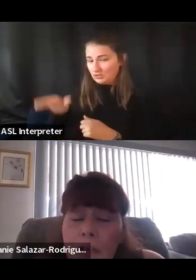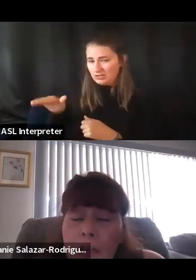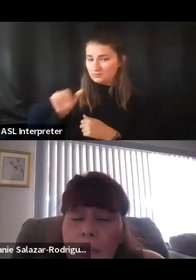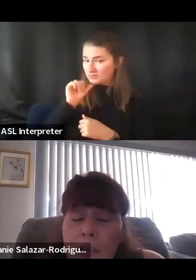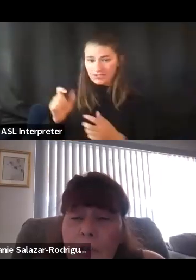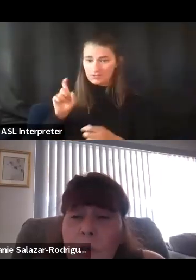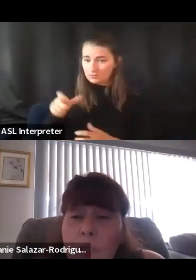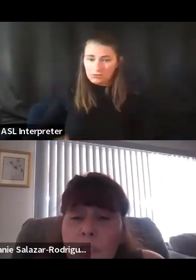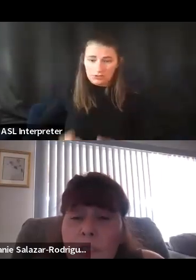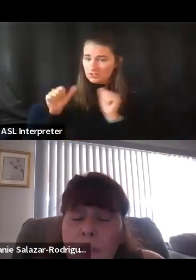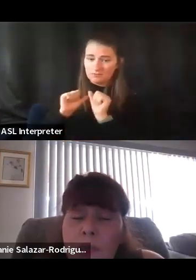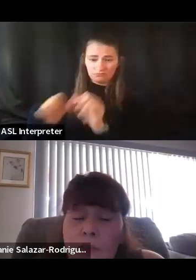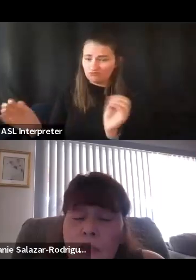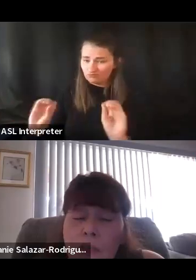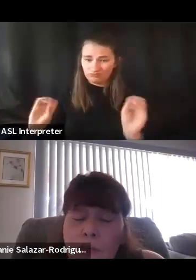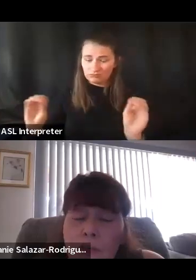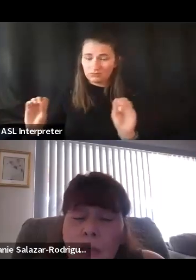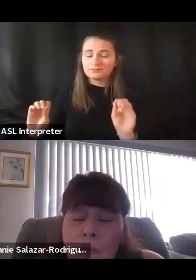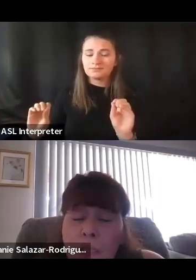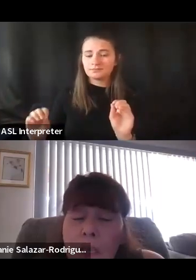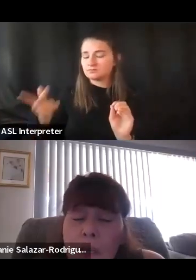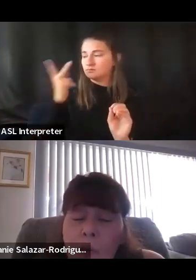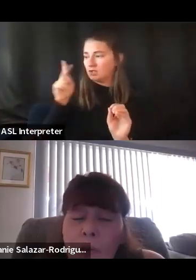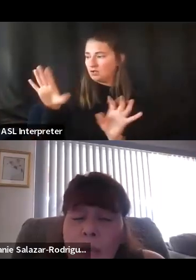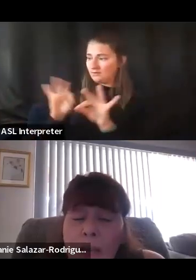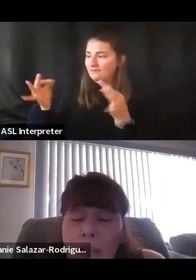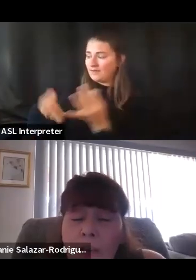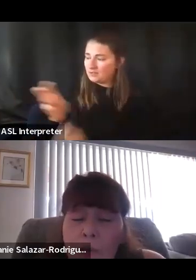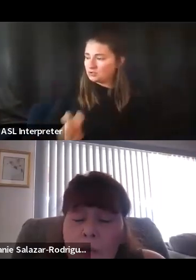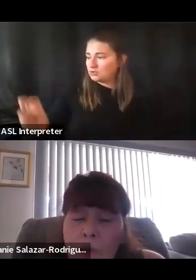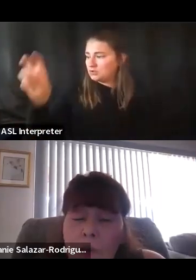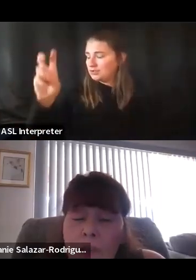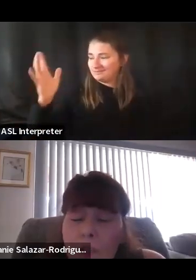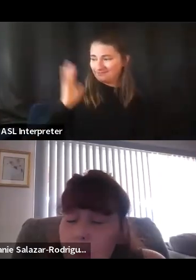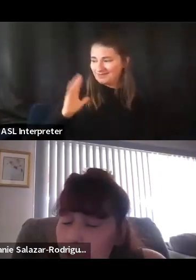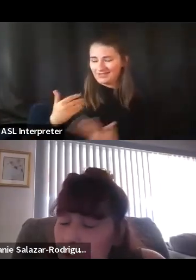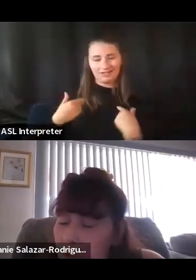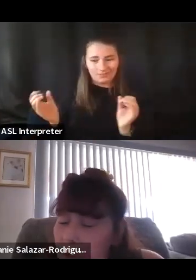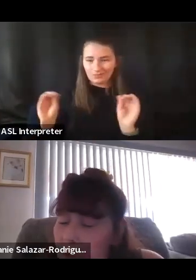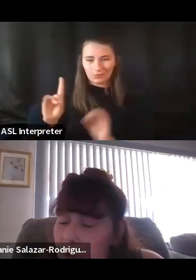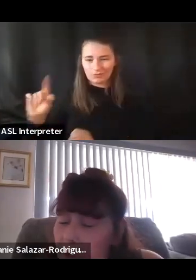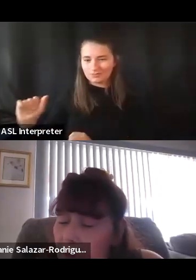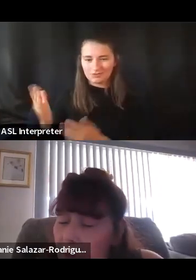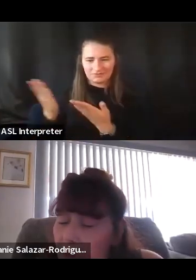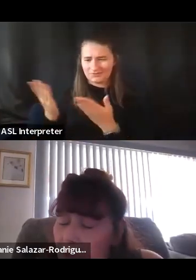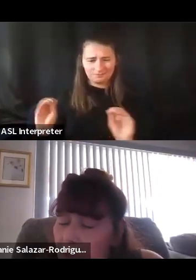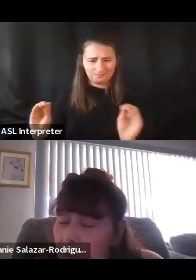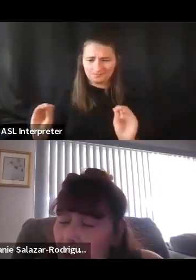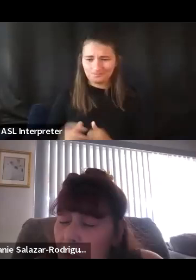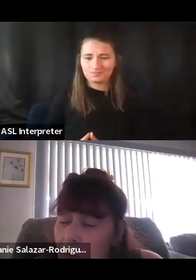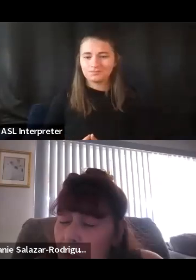all. And, uh, so we saw the journey of her family where back then there really were no disability services available.